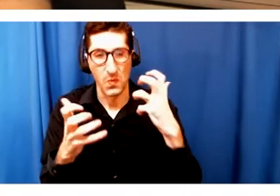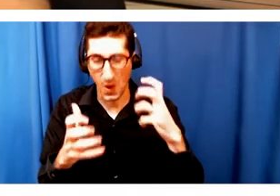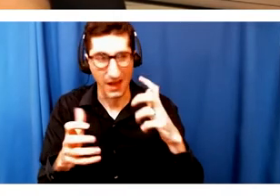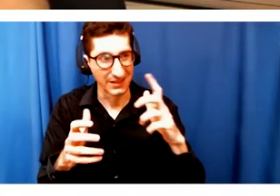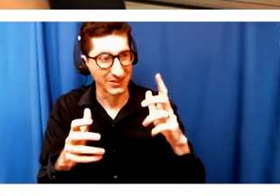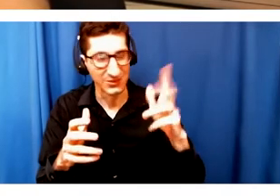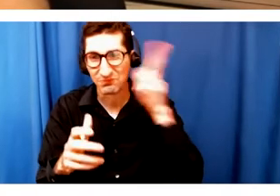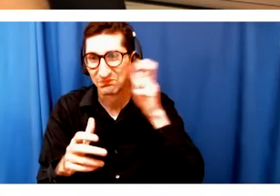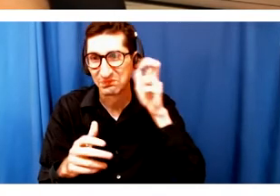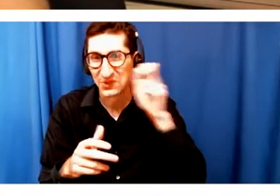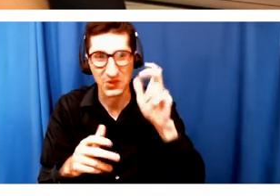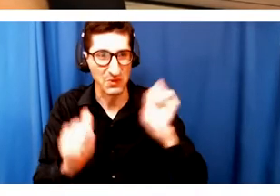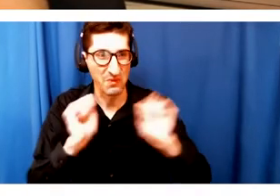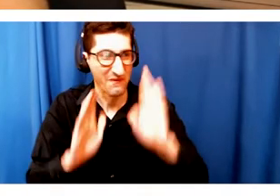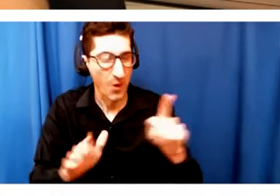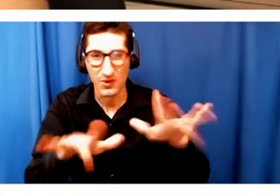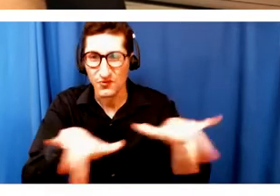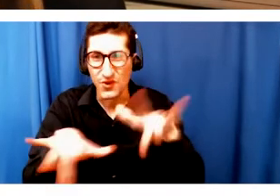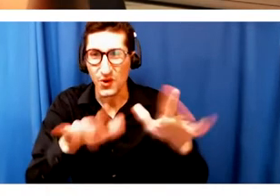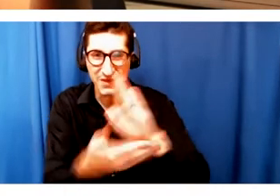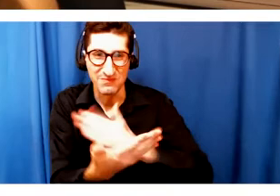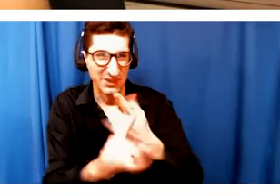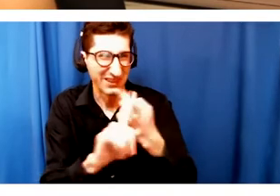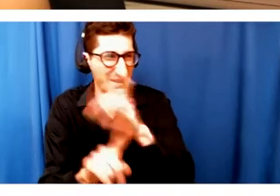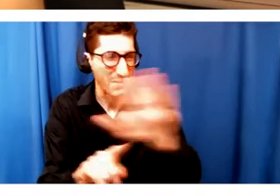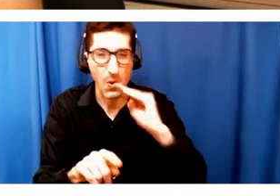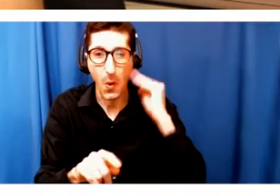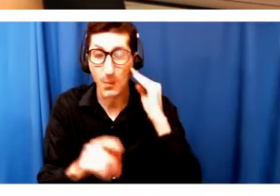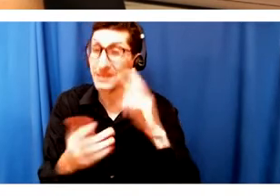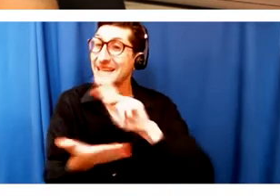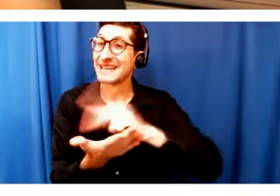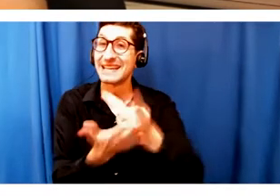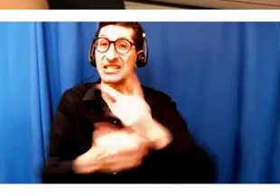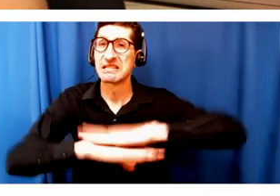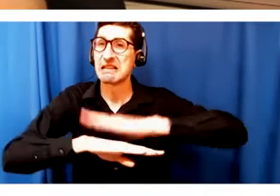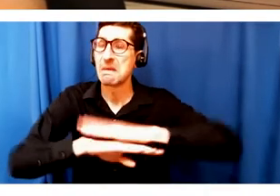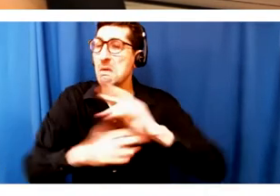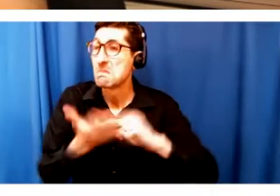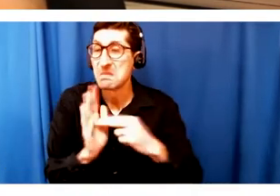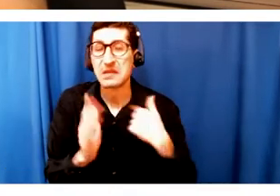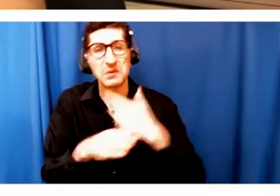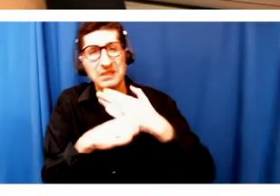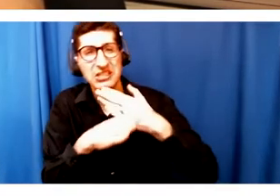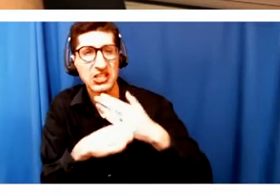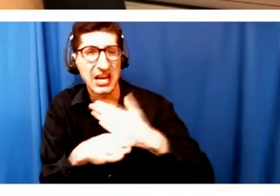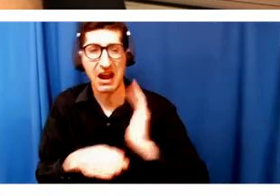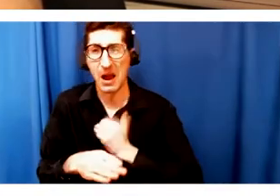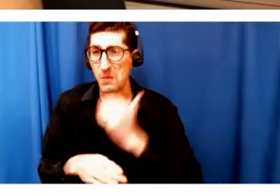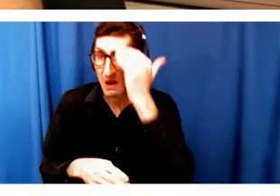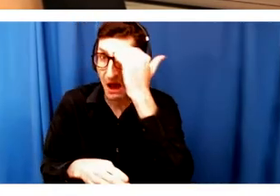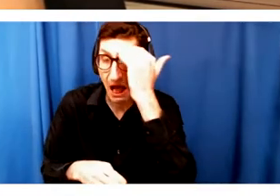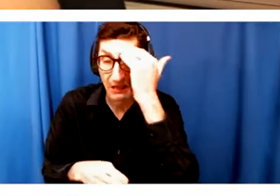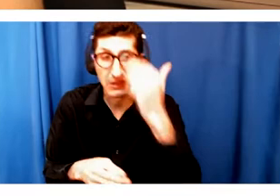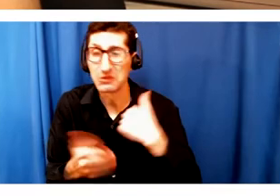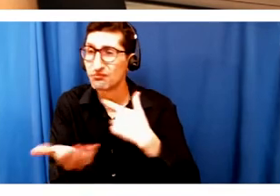This has been really excellent so far. So, the Kitchen Table. This is a chance to share some knowledge and catch up with some